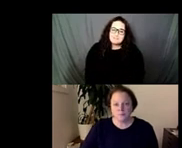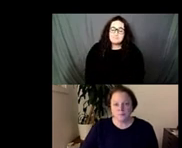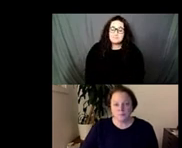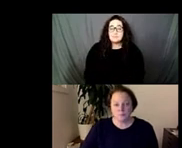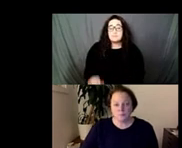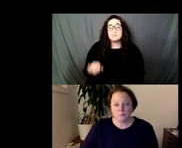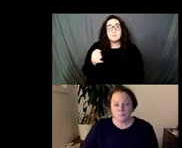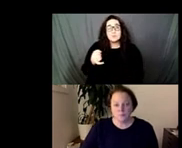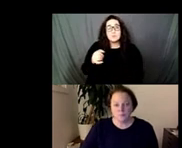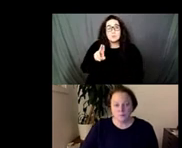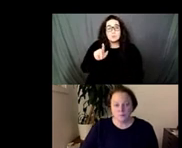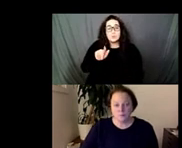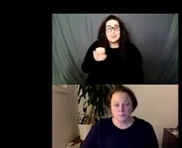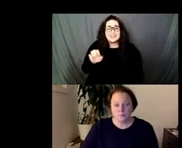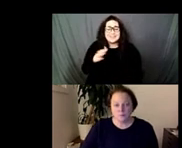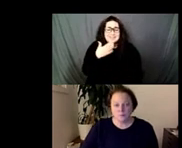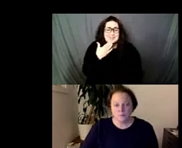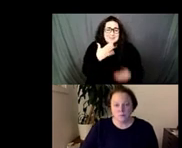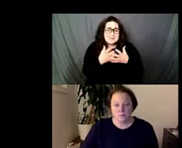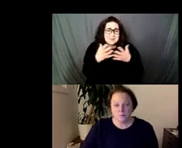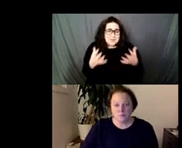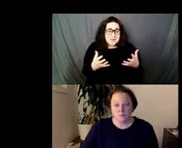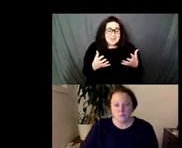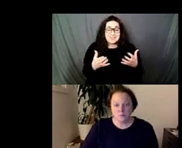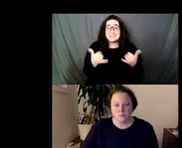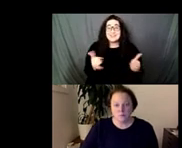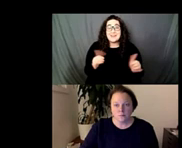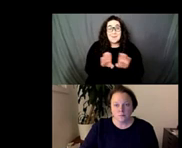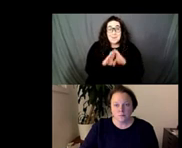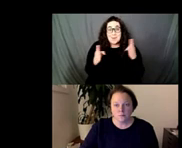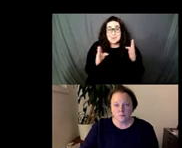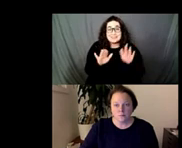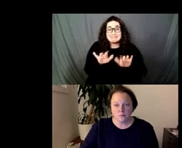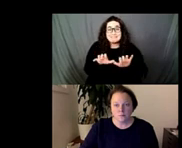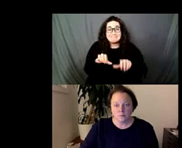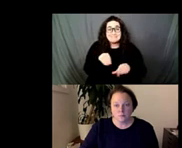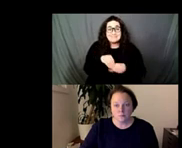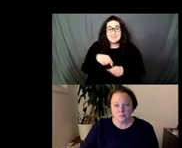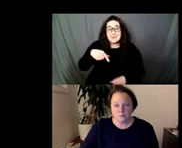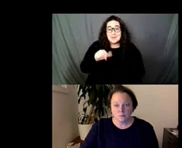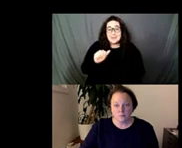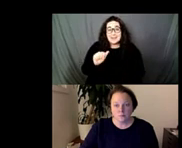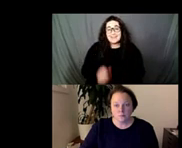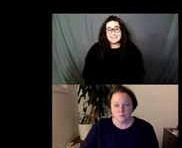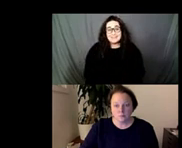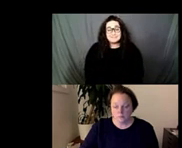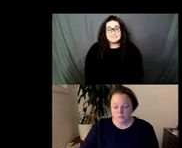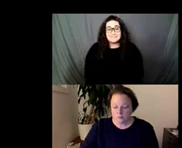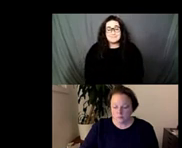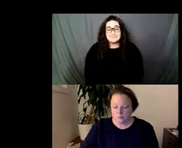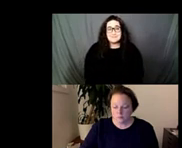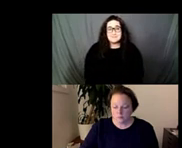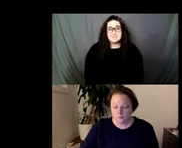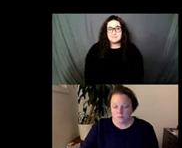folks to include a question in the q a um i'm gonna pop in the chat a couple of comments um from folks who are not